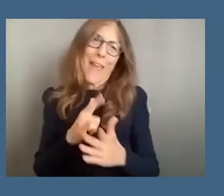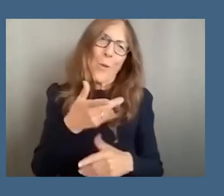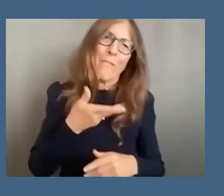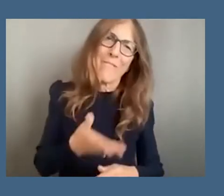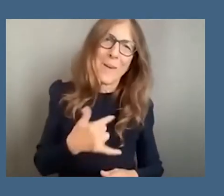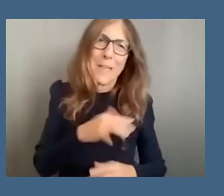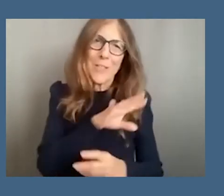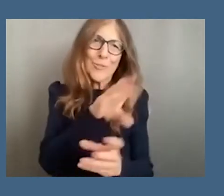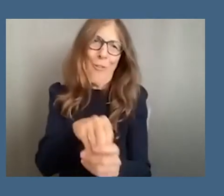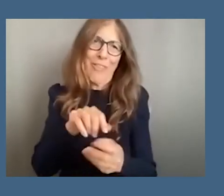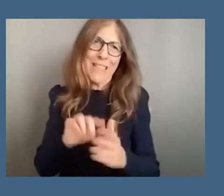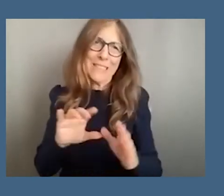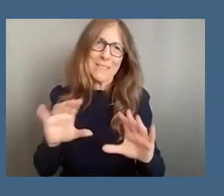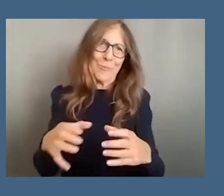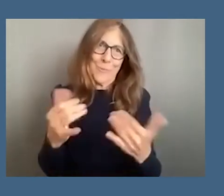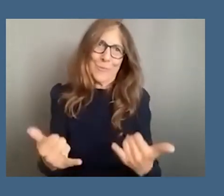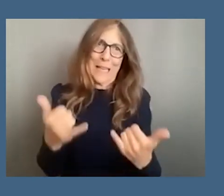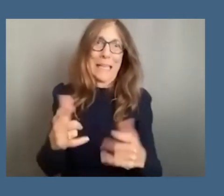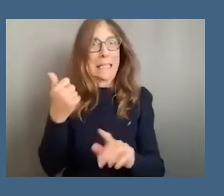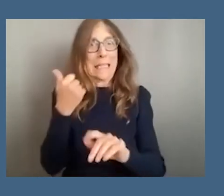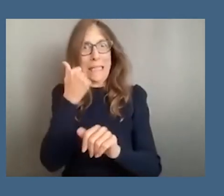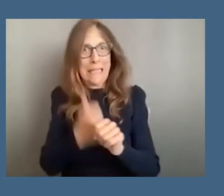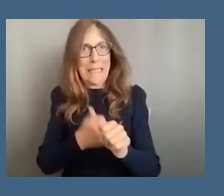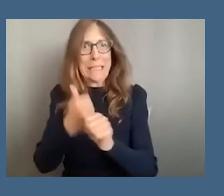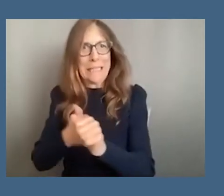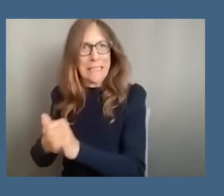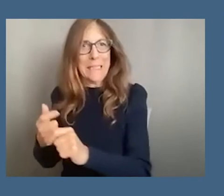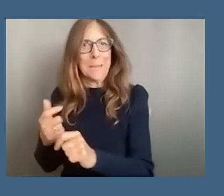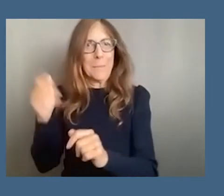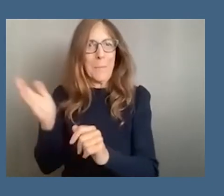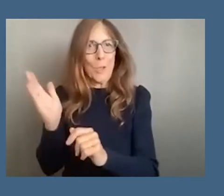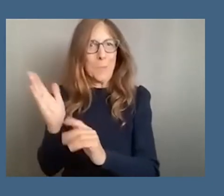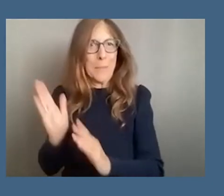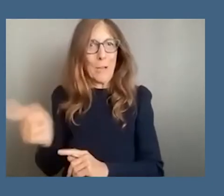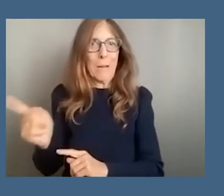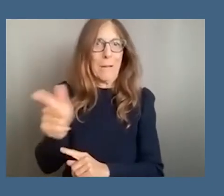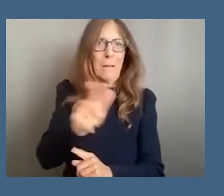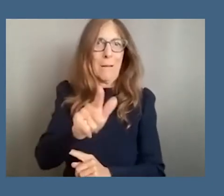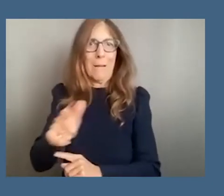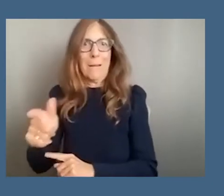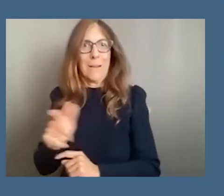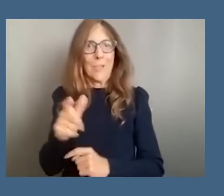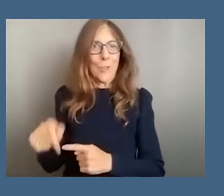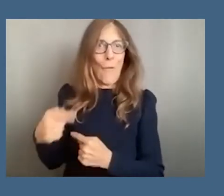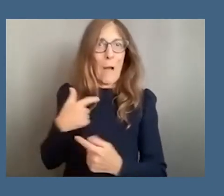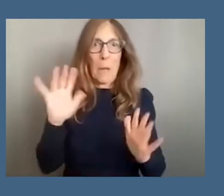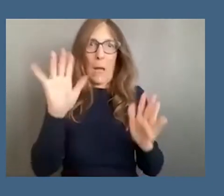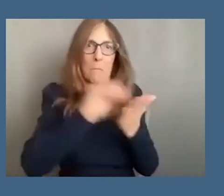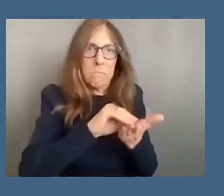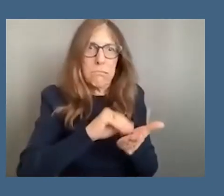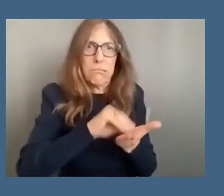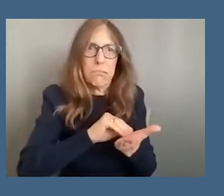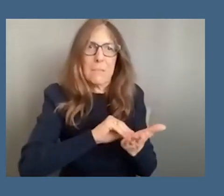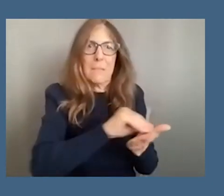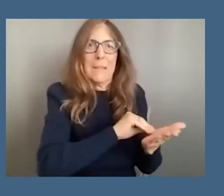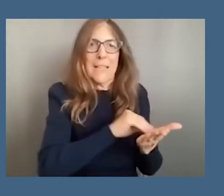each one of the speakers i've spoken has spoken on the panel so far um has led me to jot down all these notes and i just before i answer that